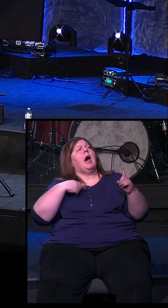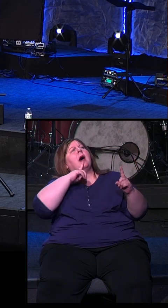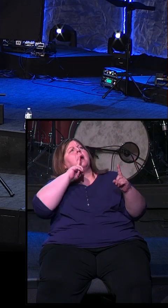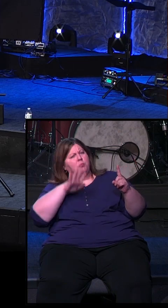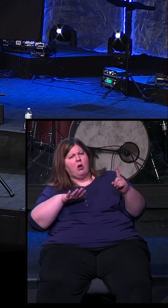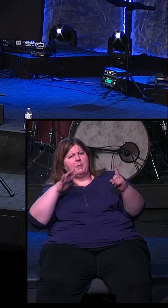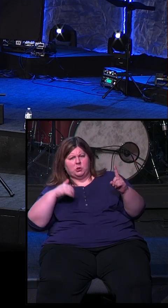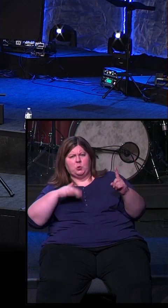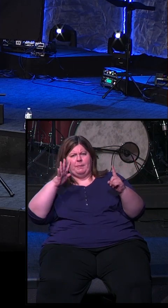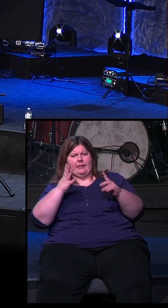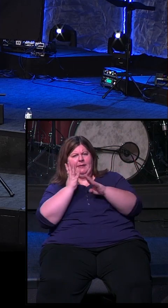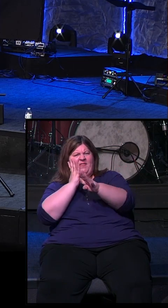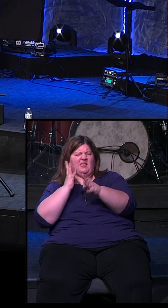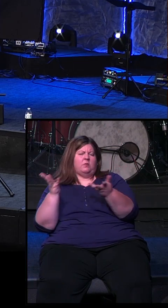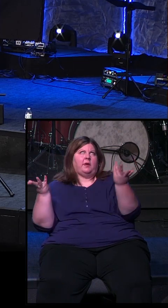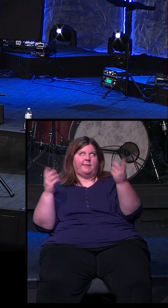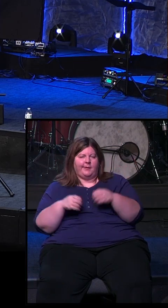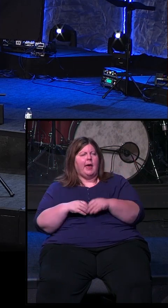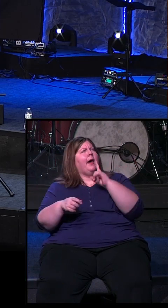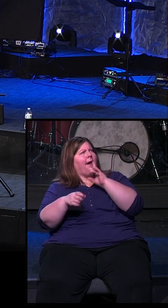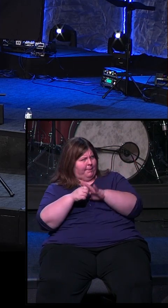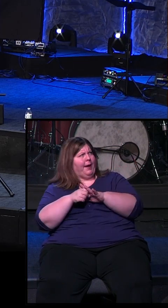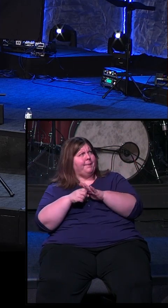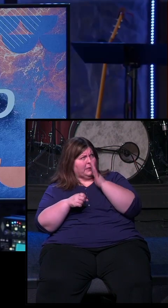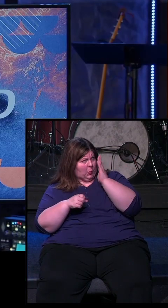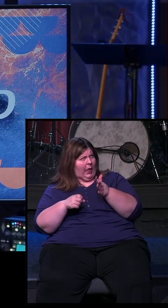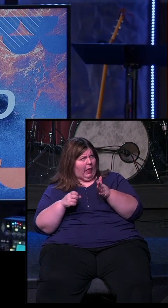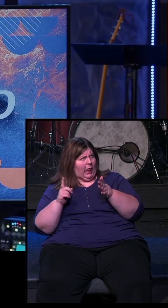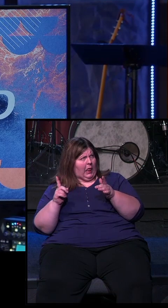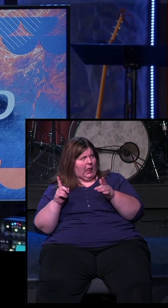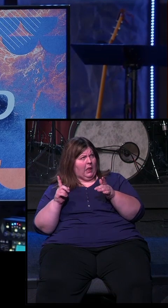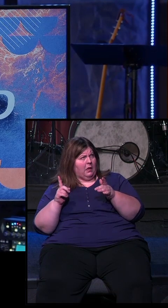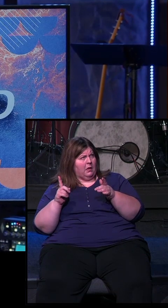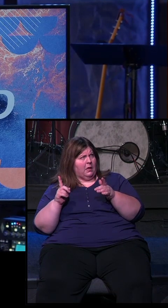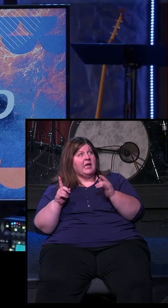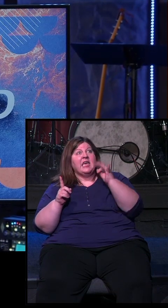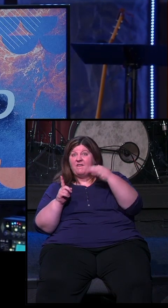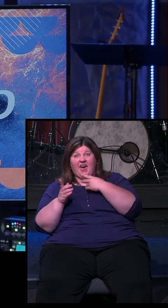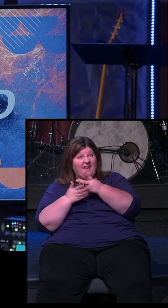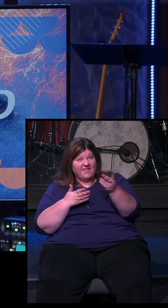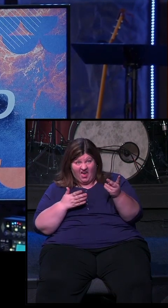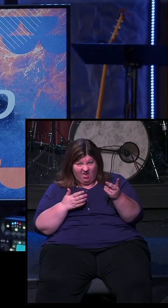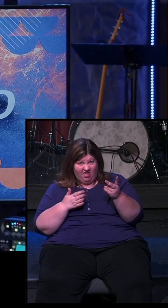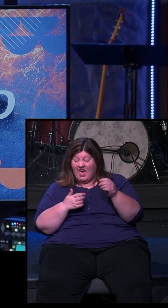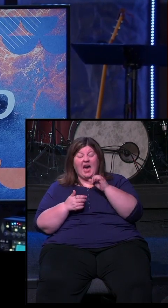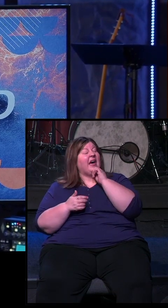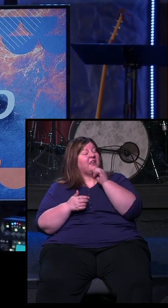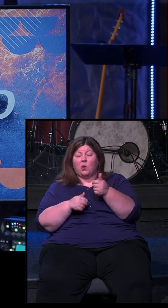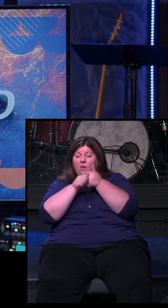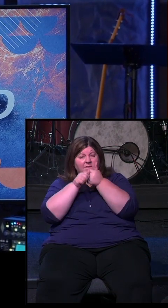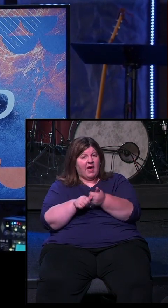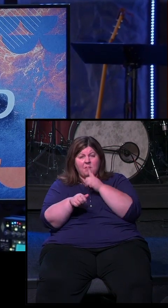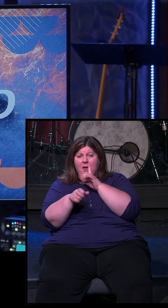to build the fence or whatever it is. I promise to build that fence for you. And then you would say, and if I fail to uphold my end